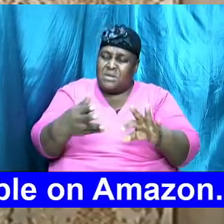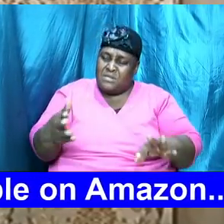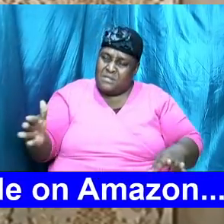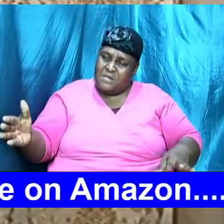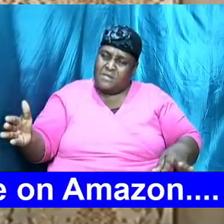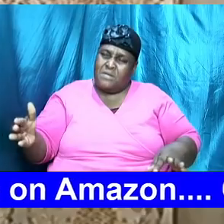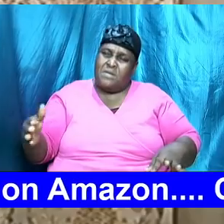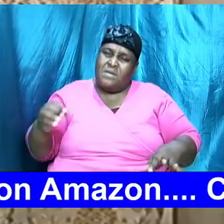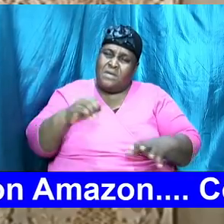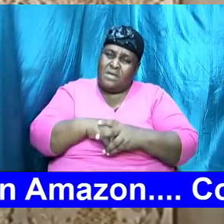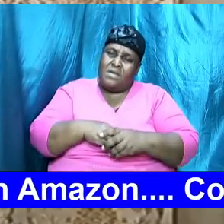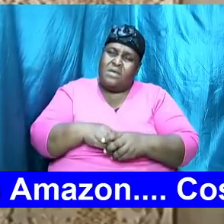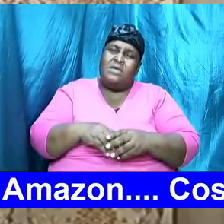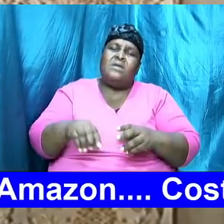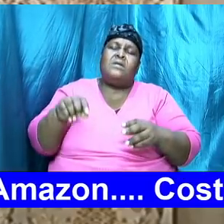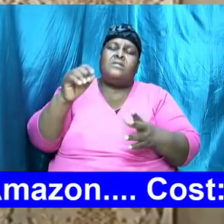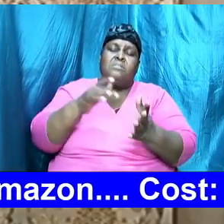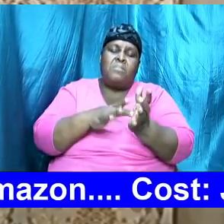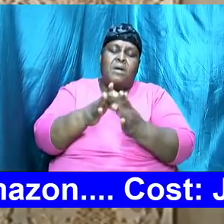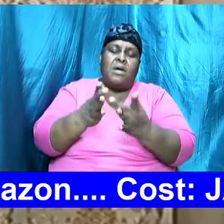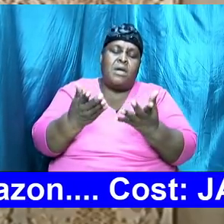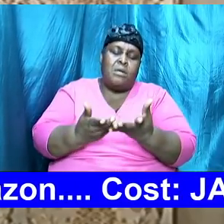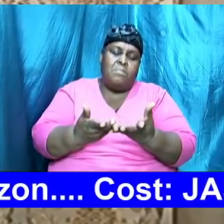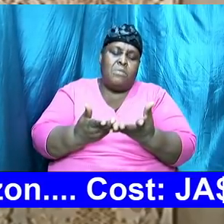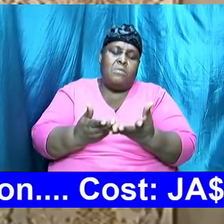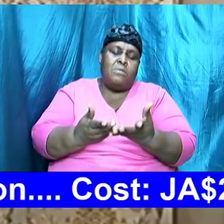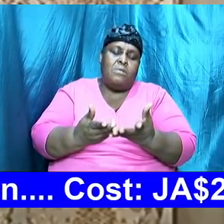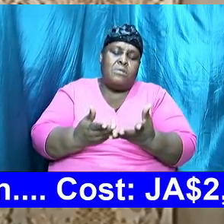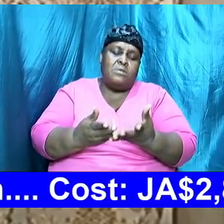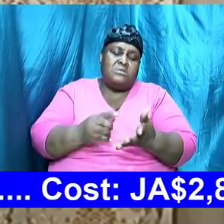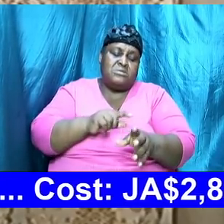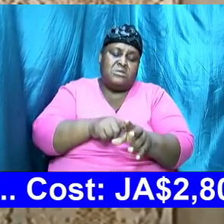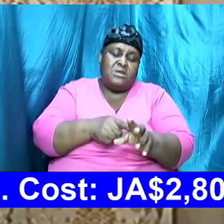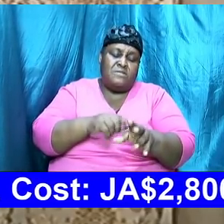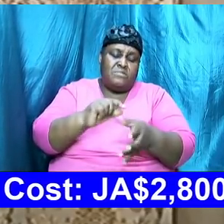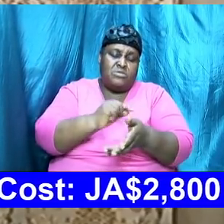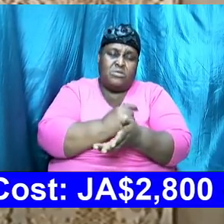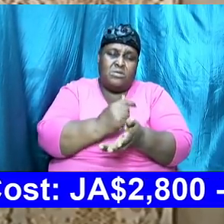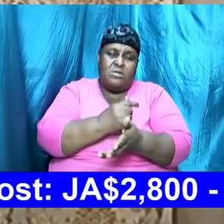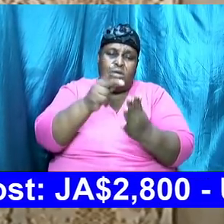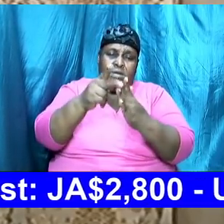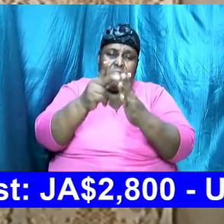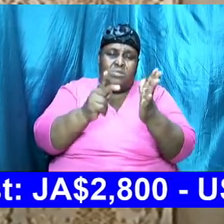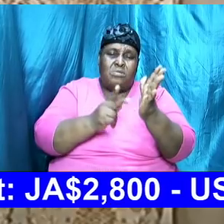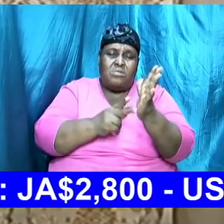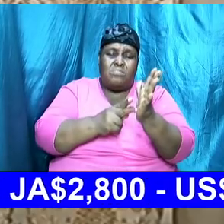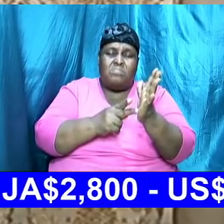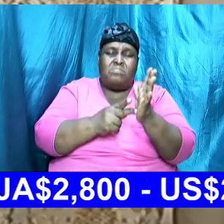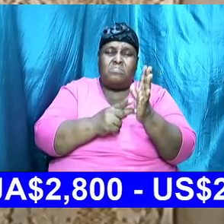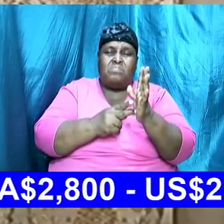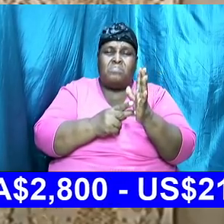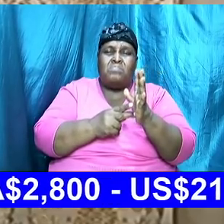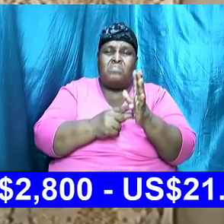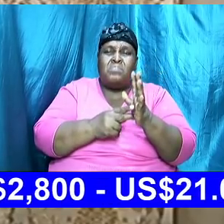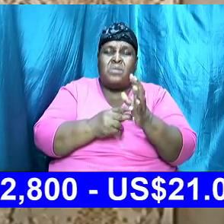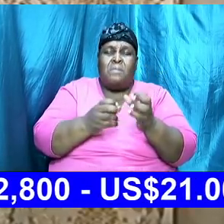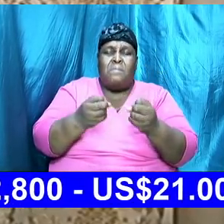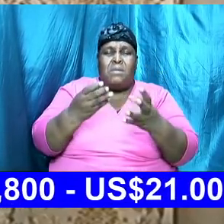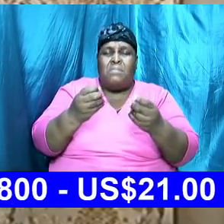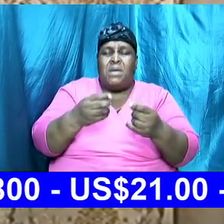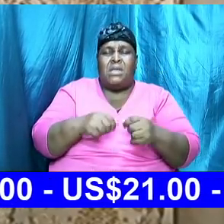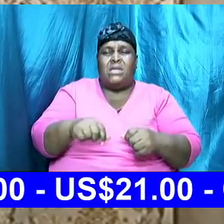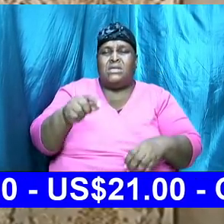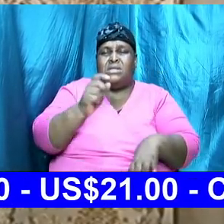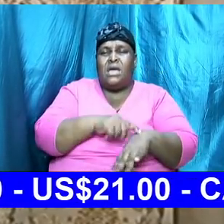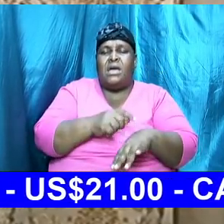right from Genesis there are principles that are there that we often neglect and